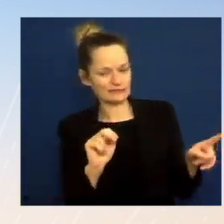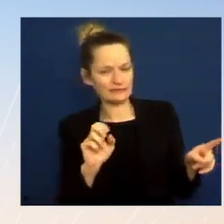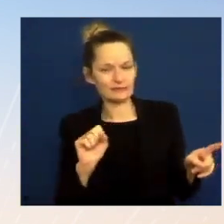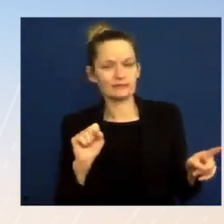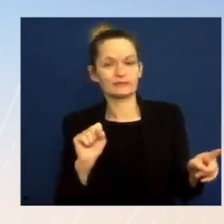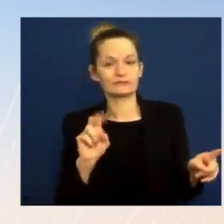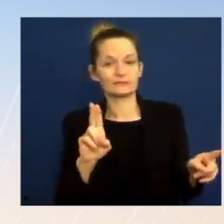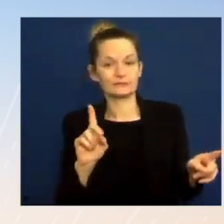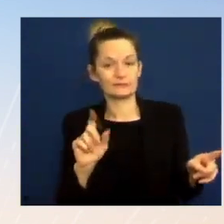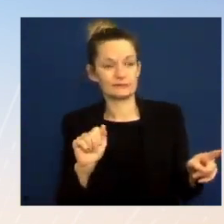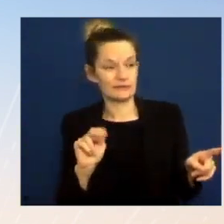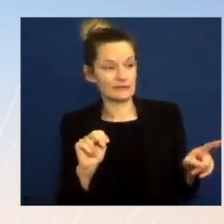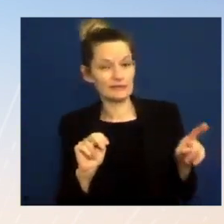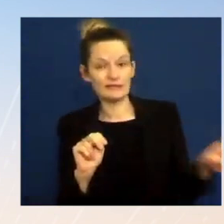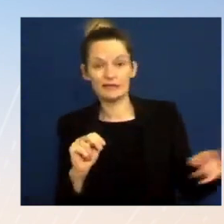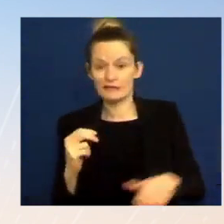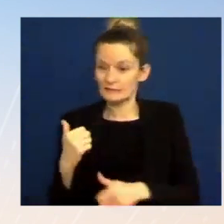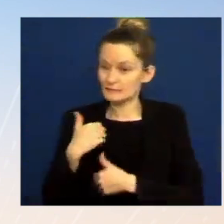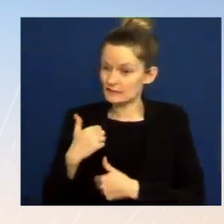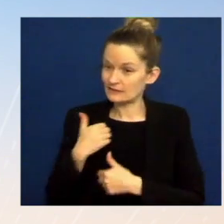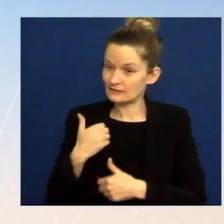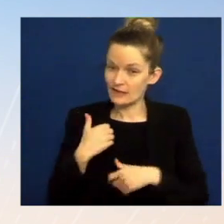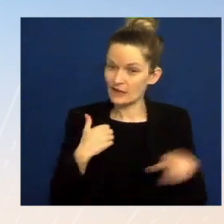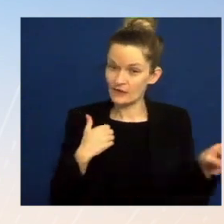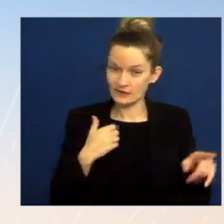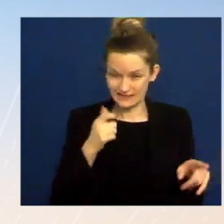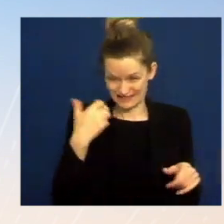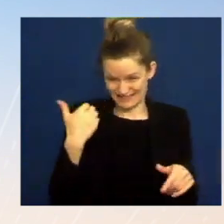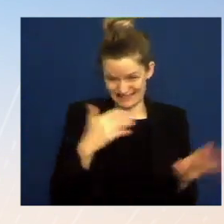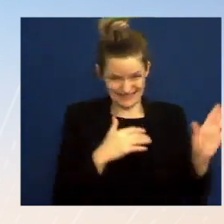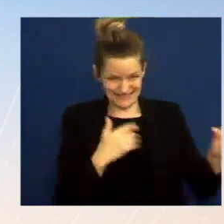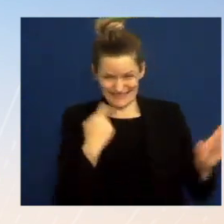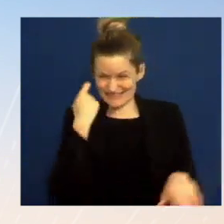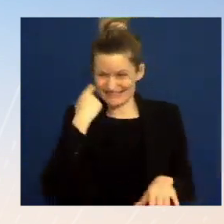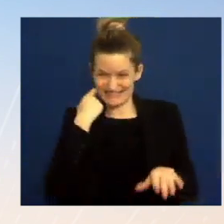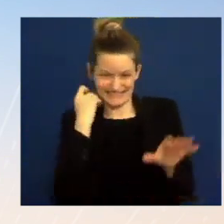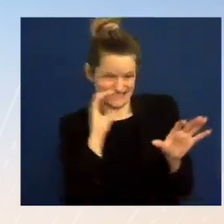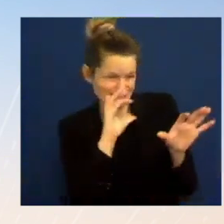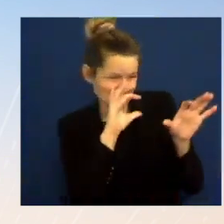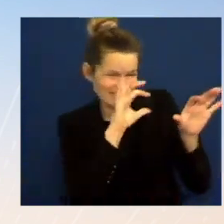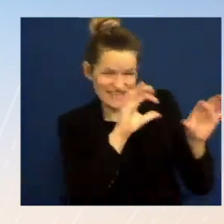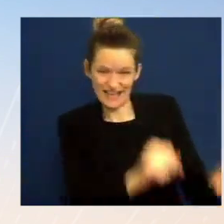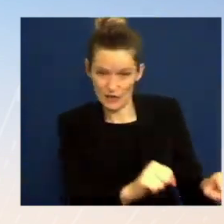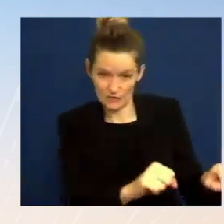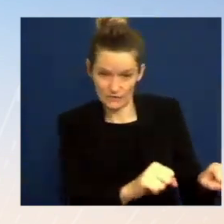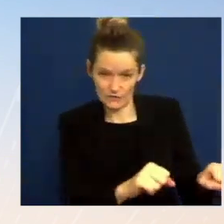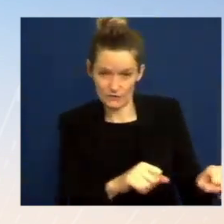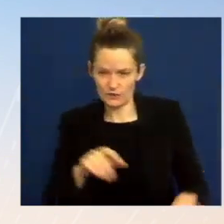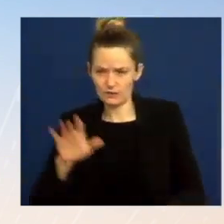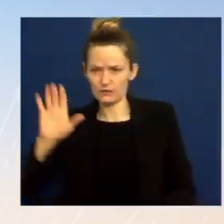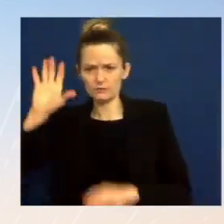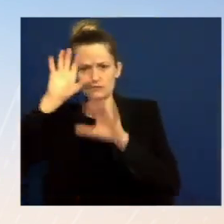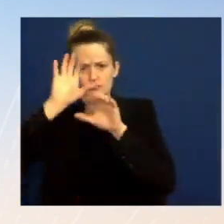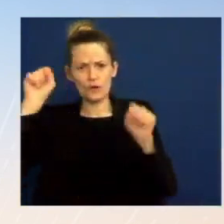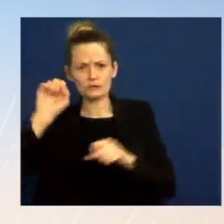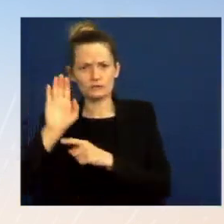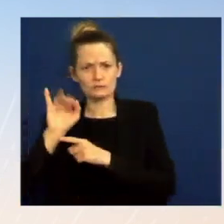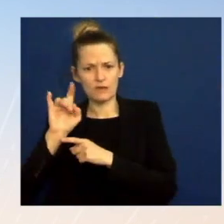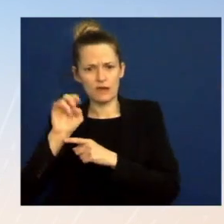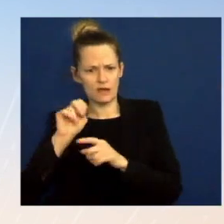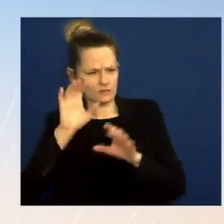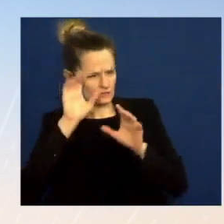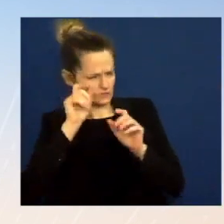How surprised was the administration by the timing of how that happened? Did he come away believing that there was